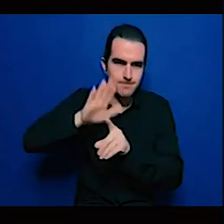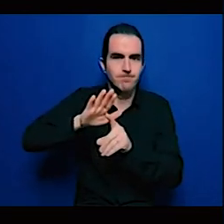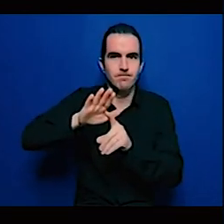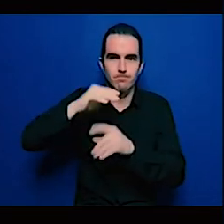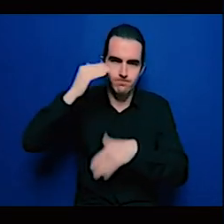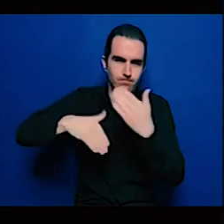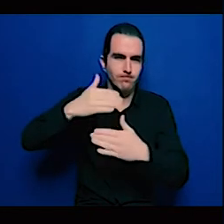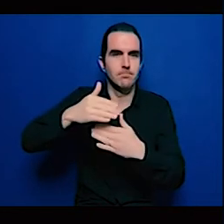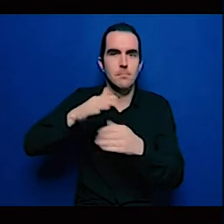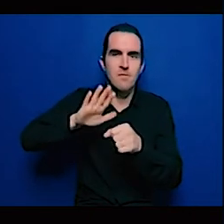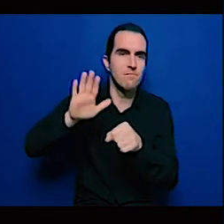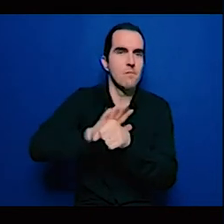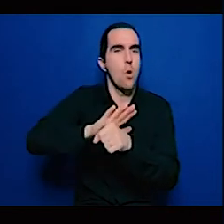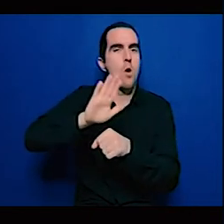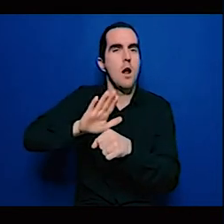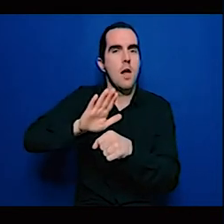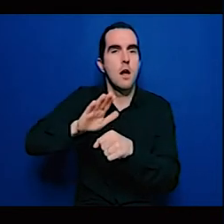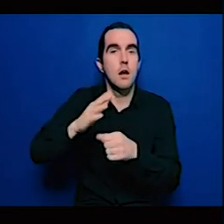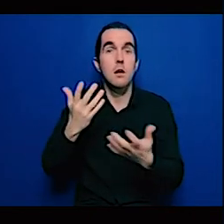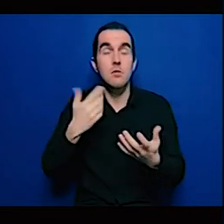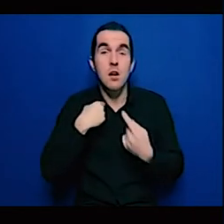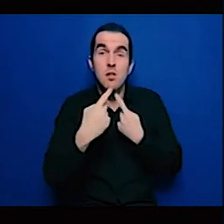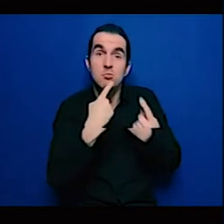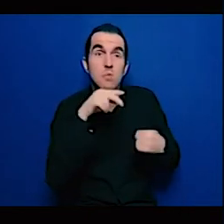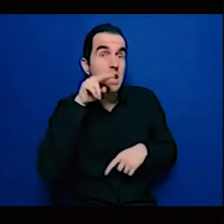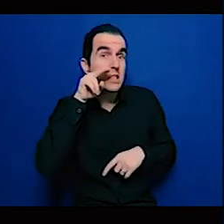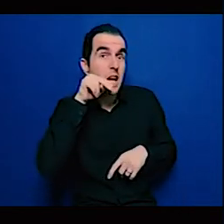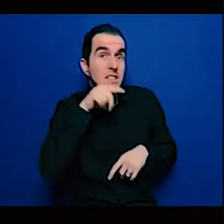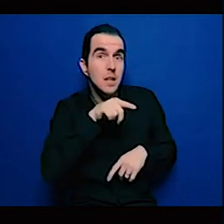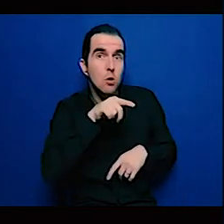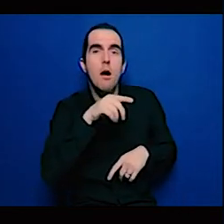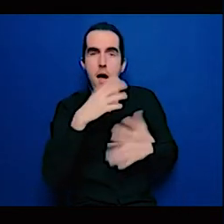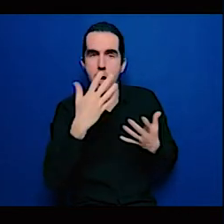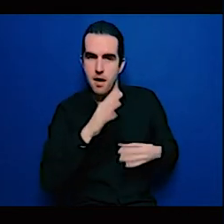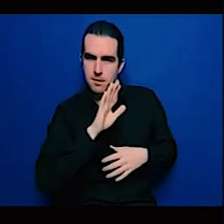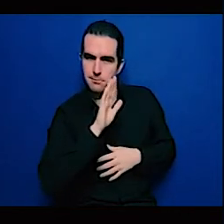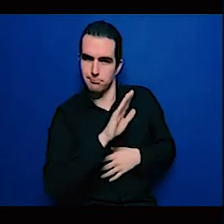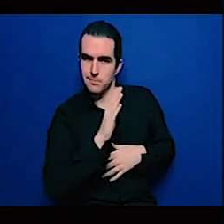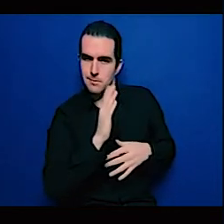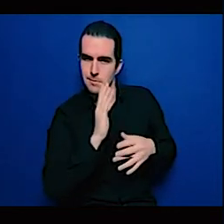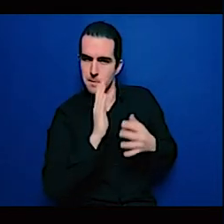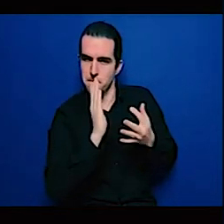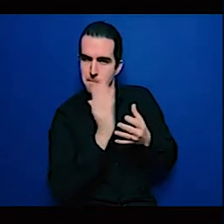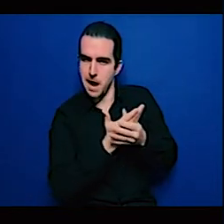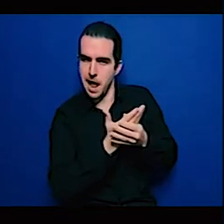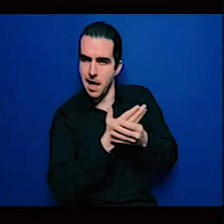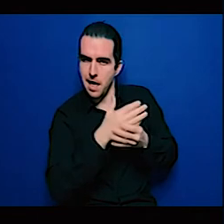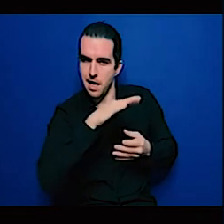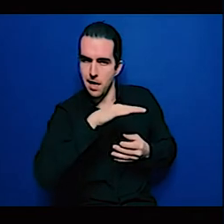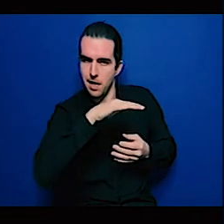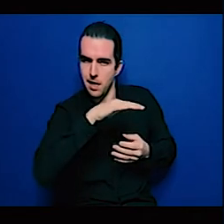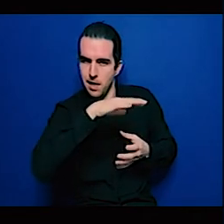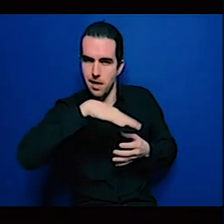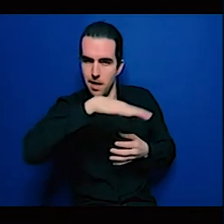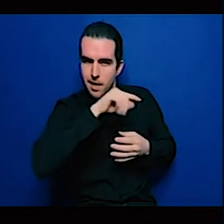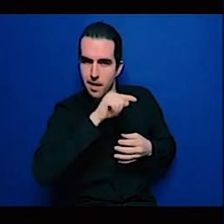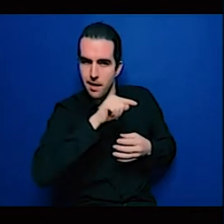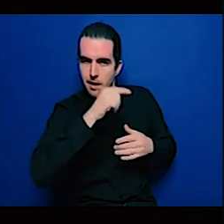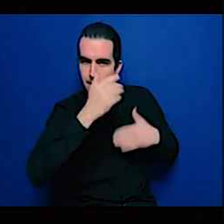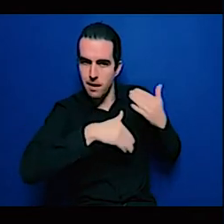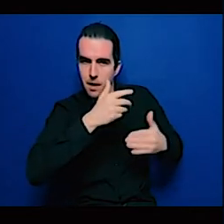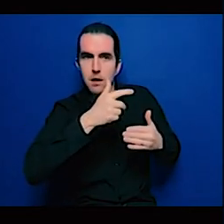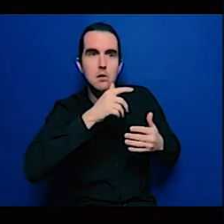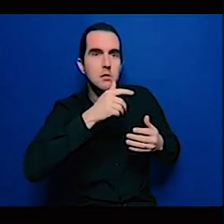local currency capital to fund long-term projects but the difficulty with these things is that it